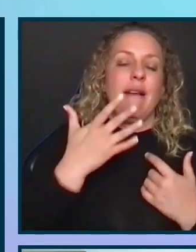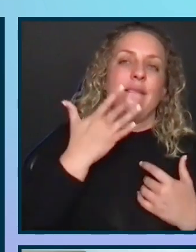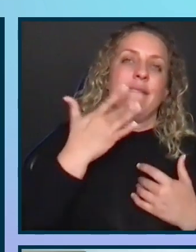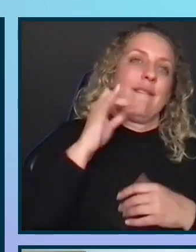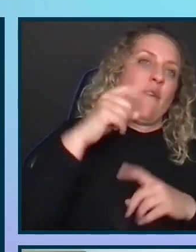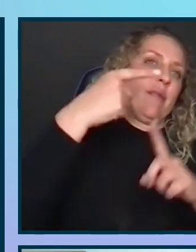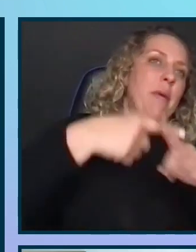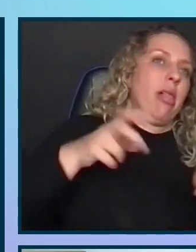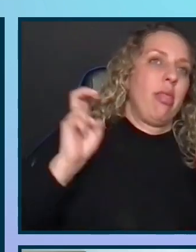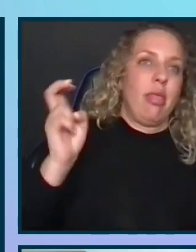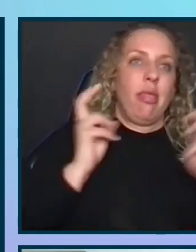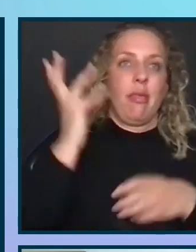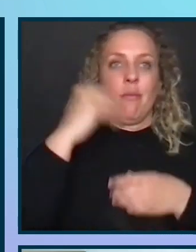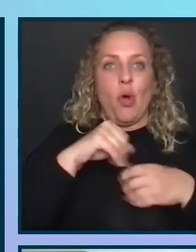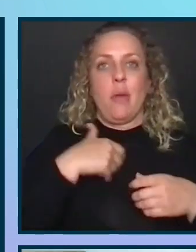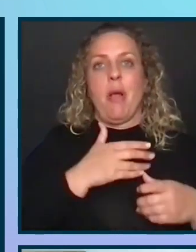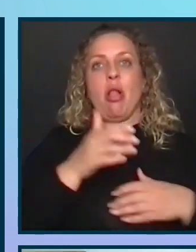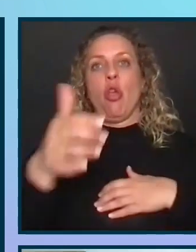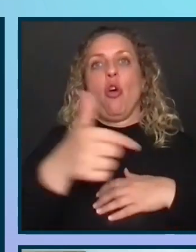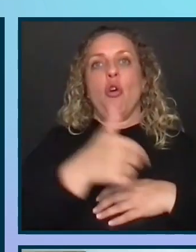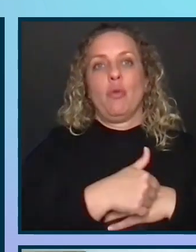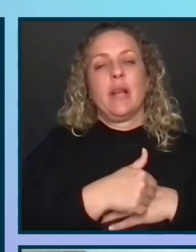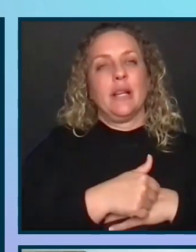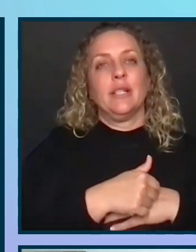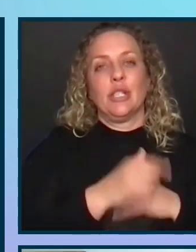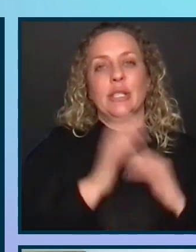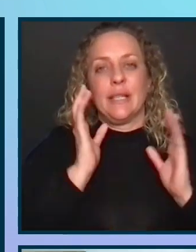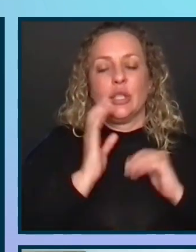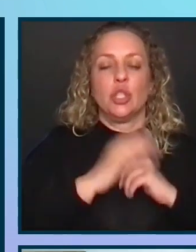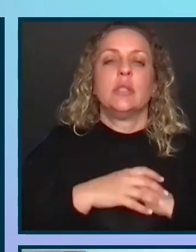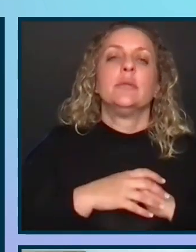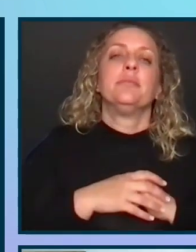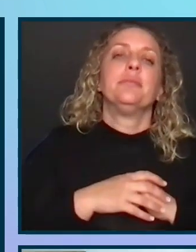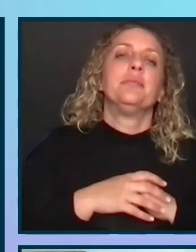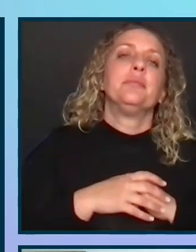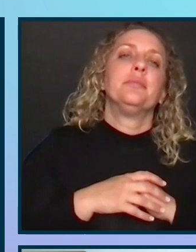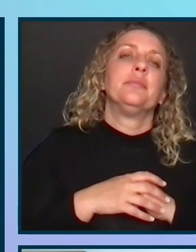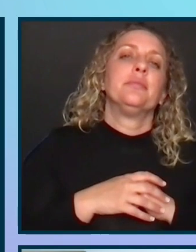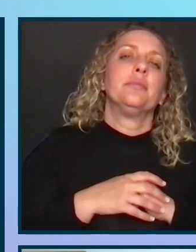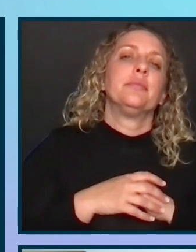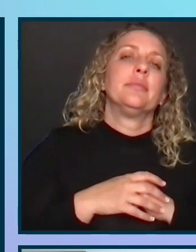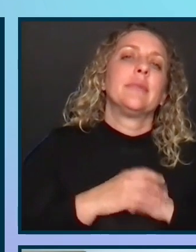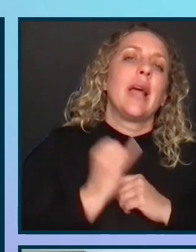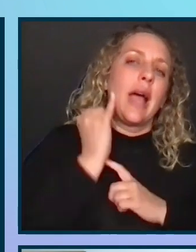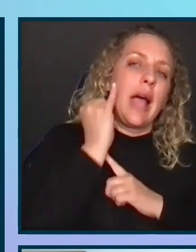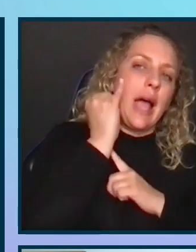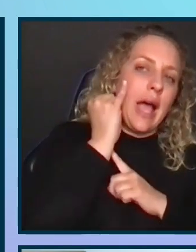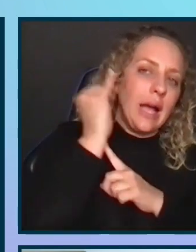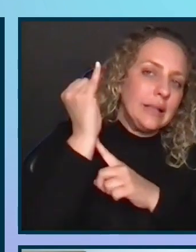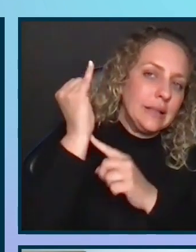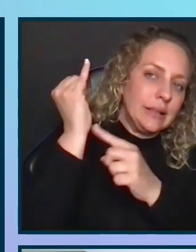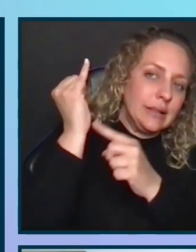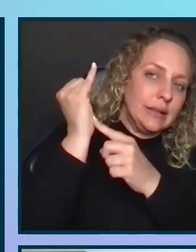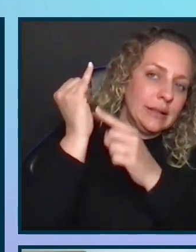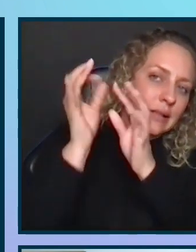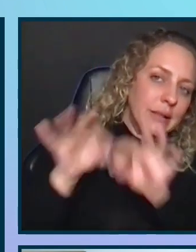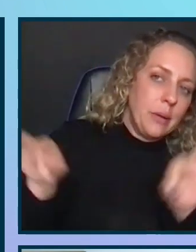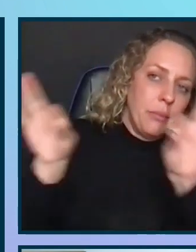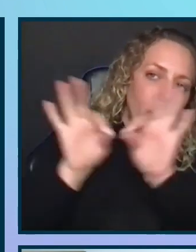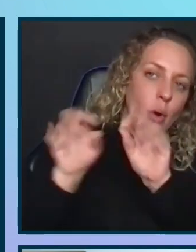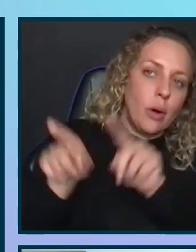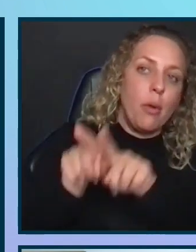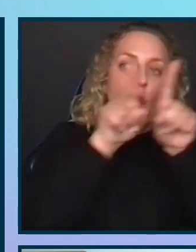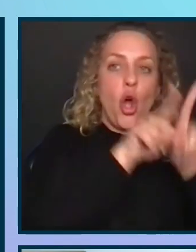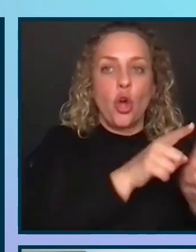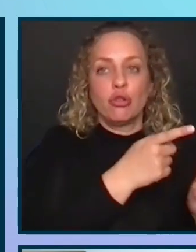Is it part of my long-range intention? Idea is important, but also something